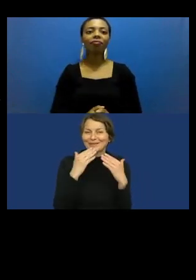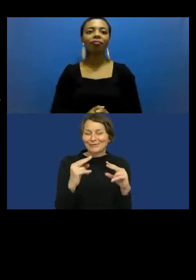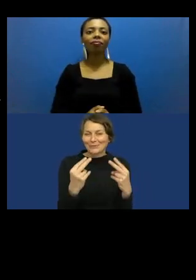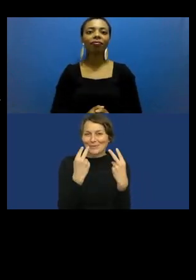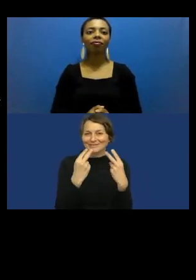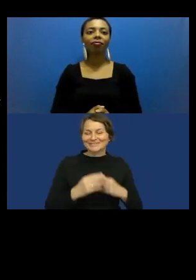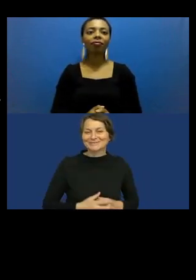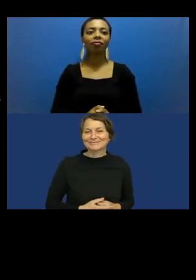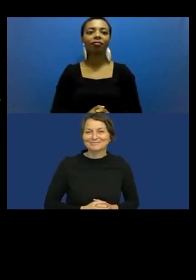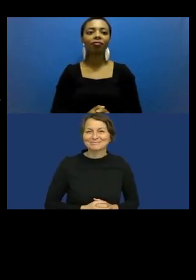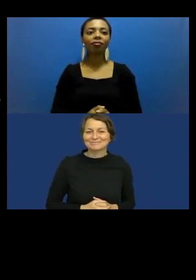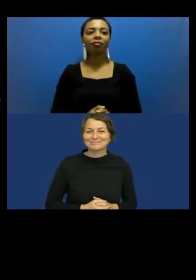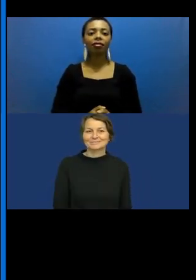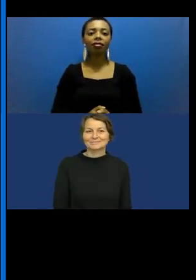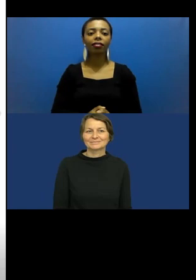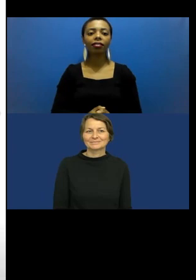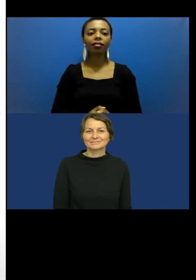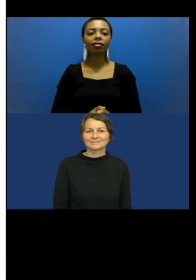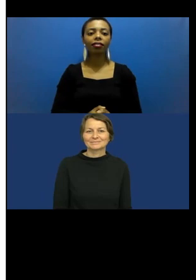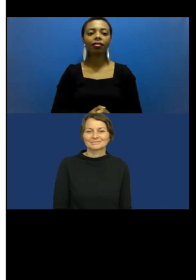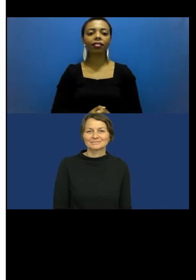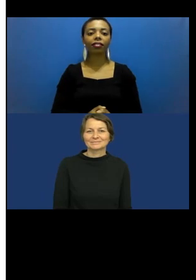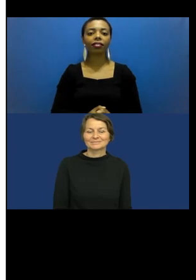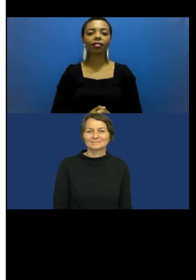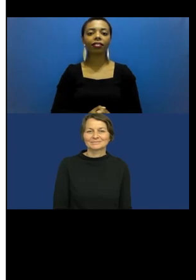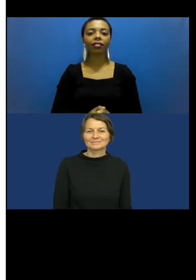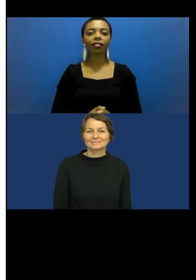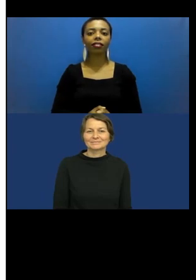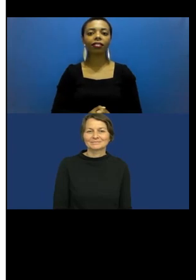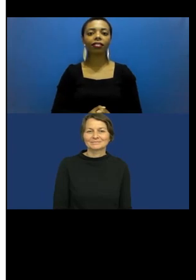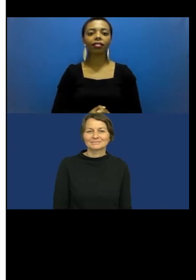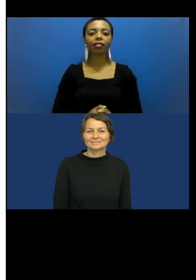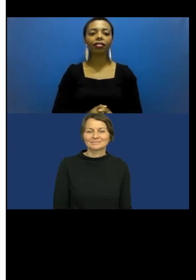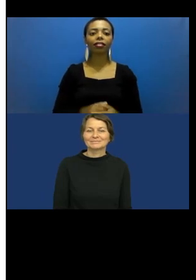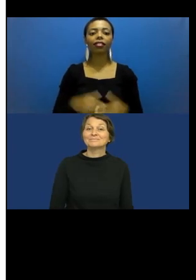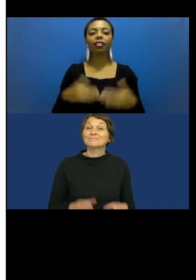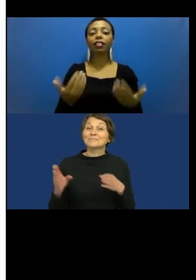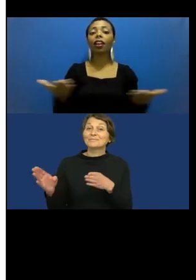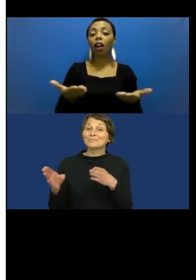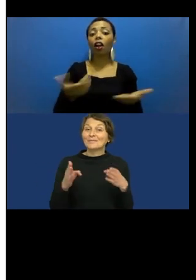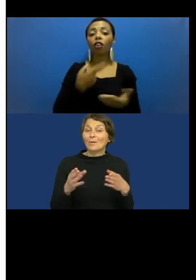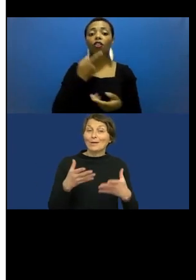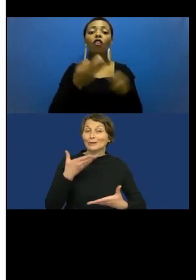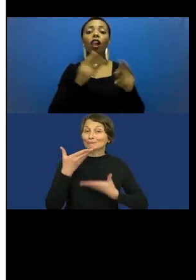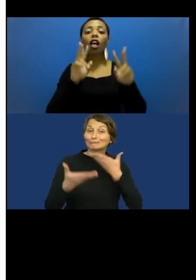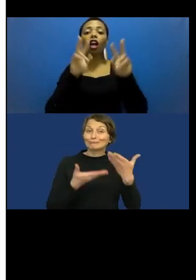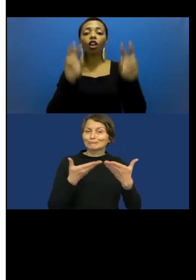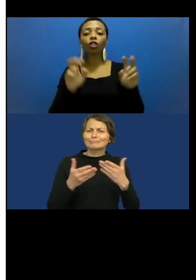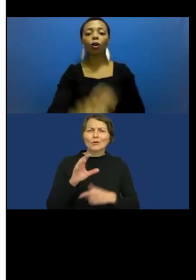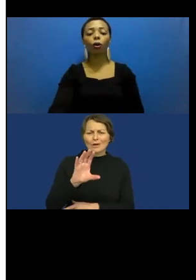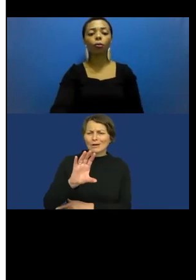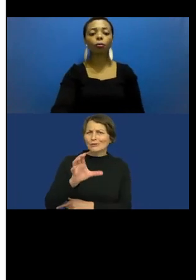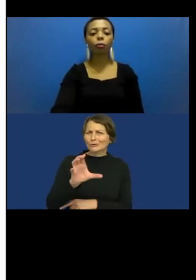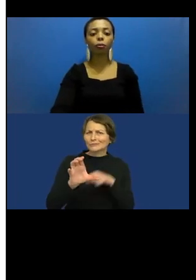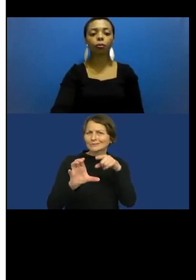Thank very for Then I will tell you a bit about the Swedish report on law and